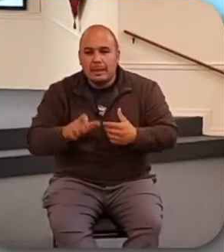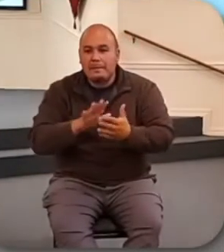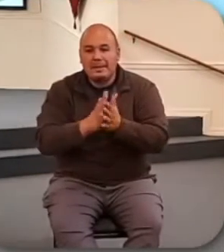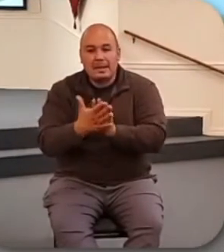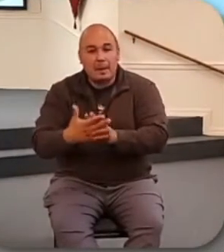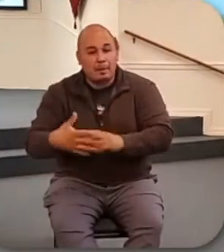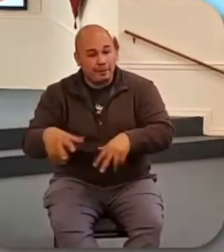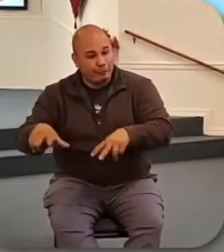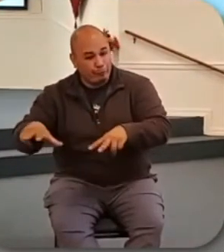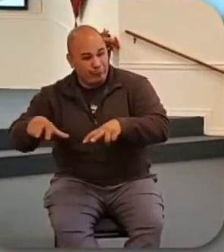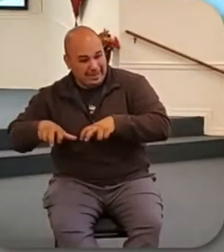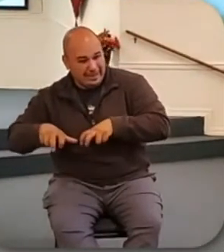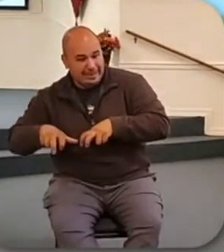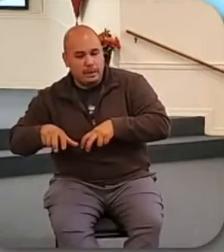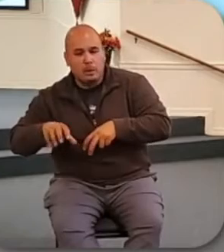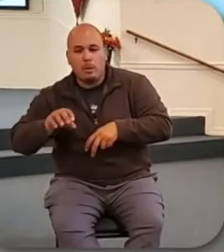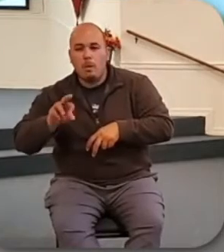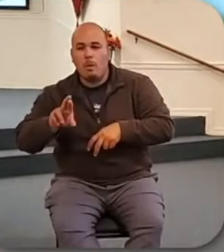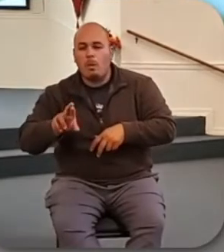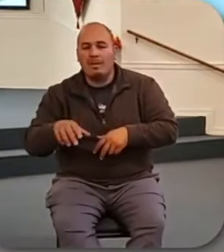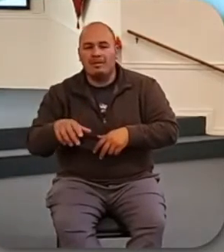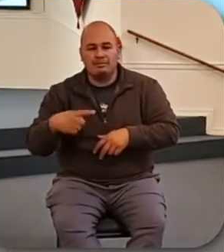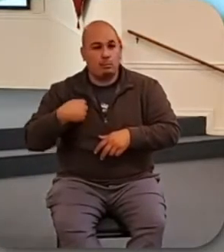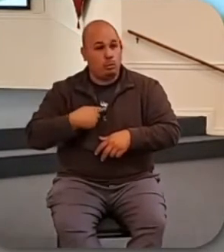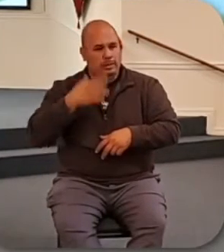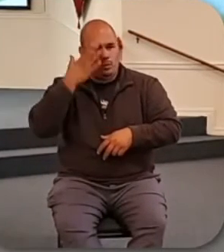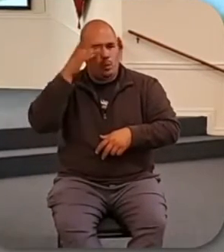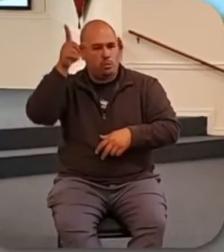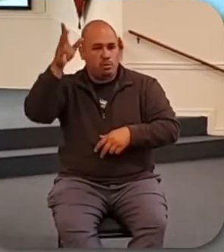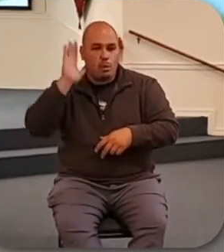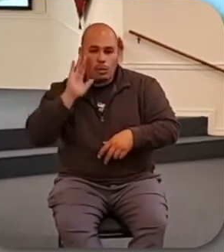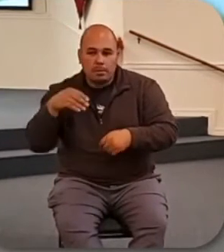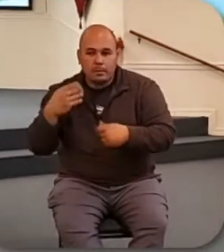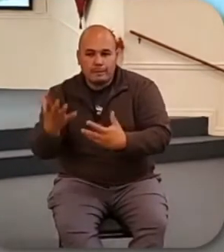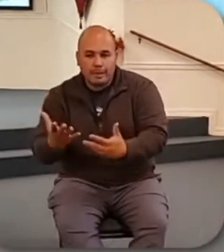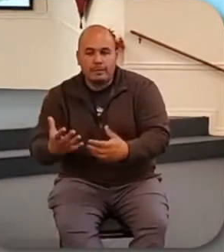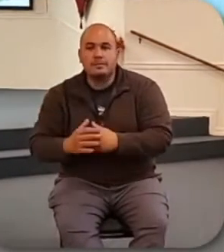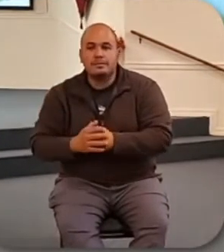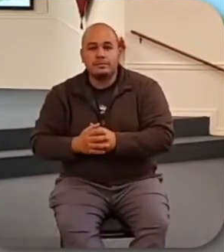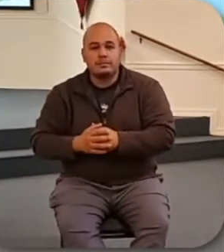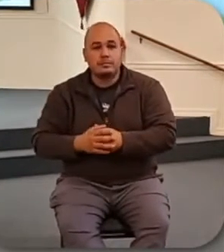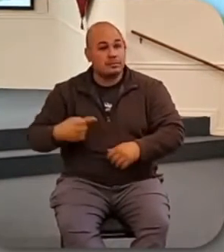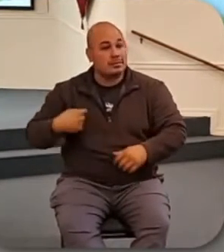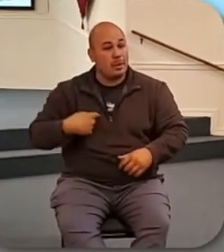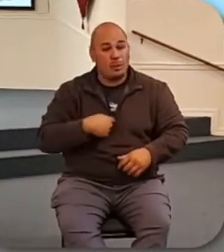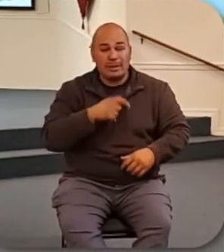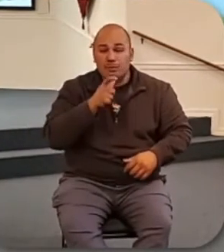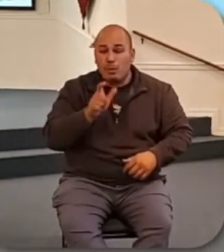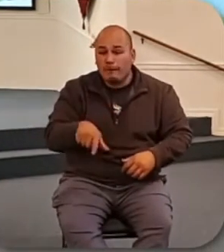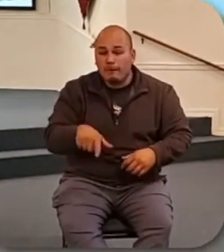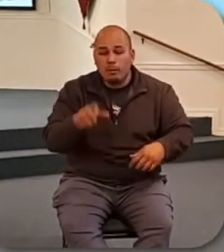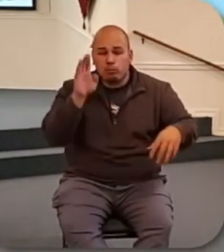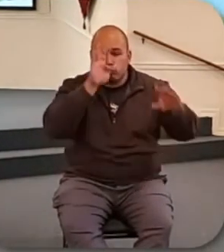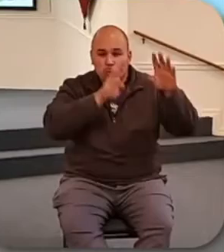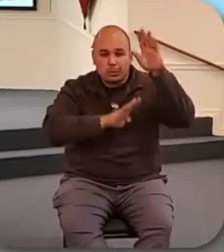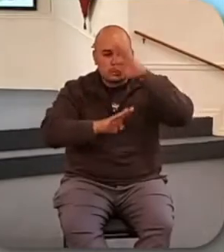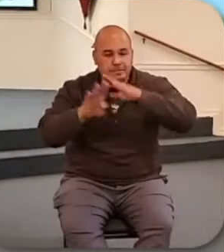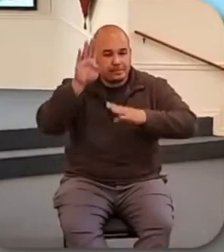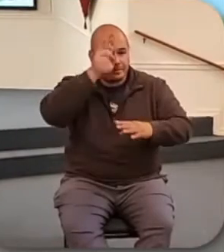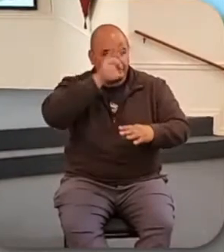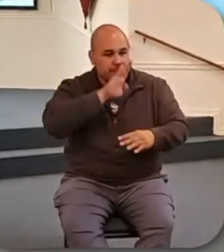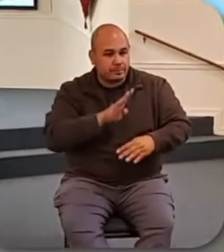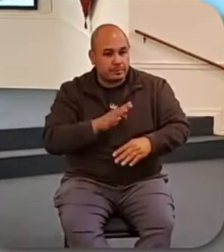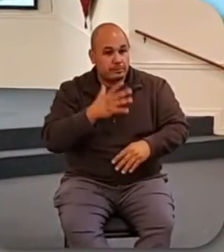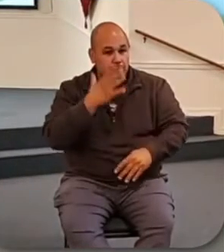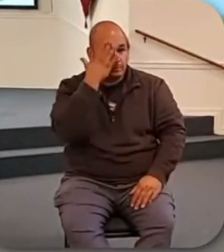because we know that God will provide everything we need and more or worried because we know that